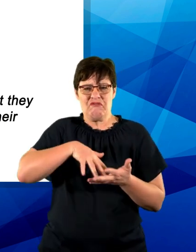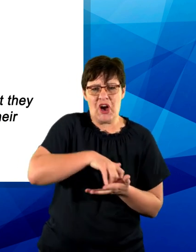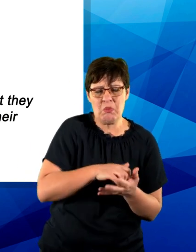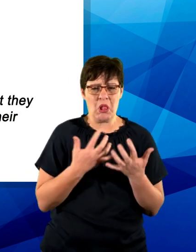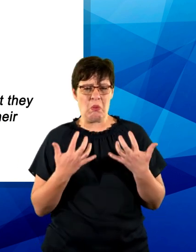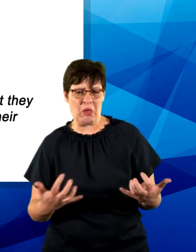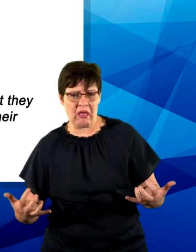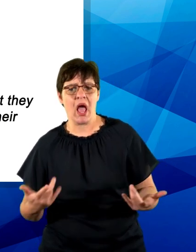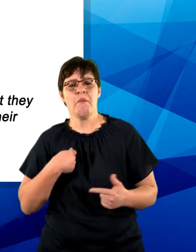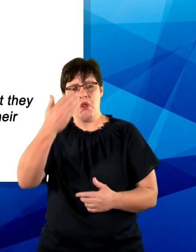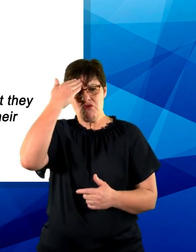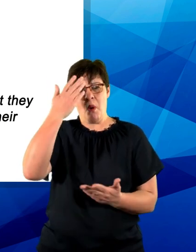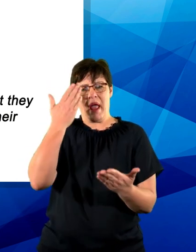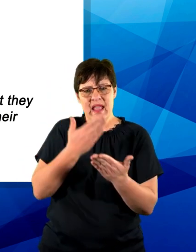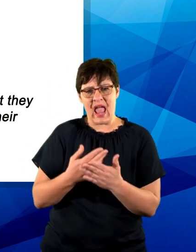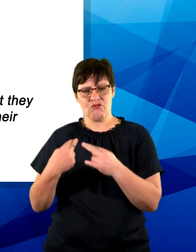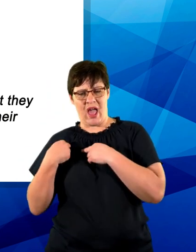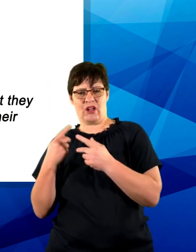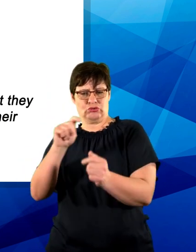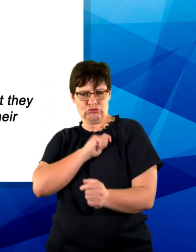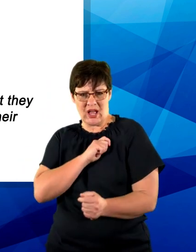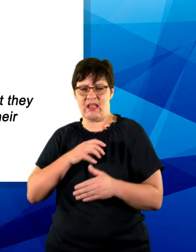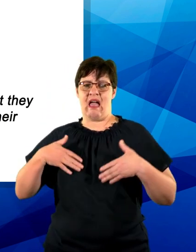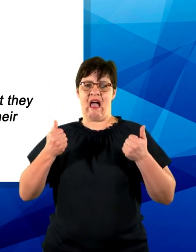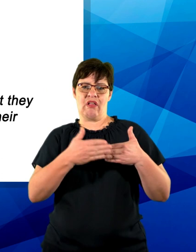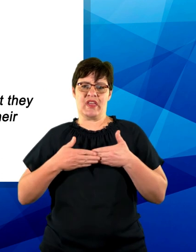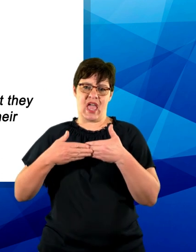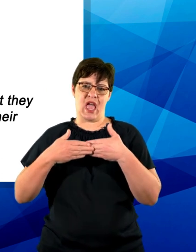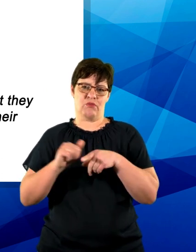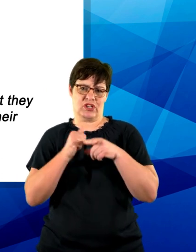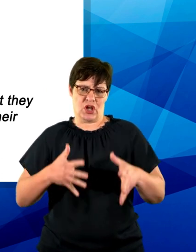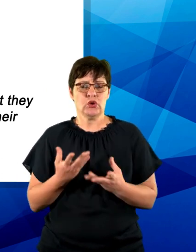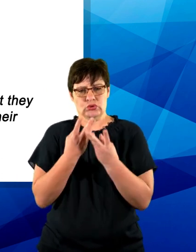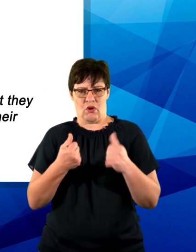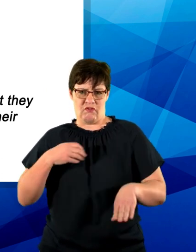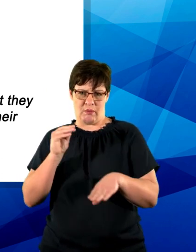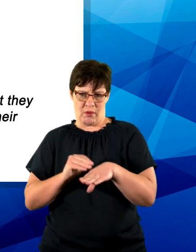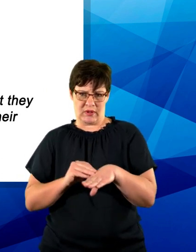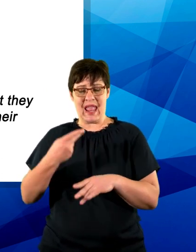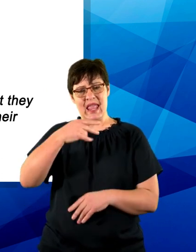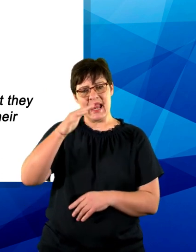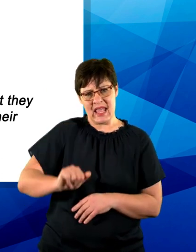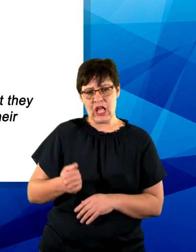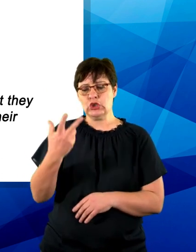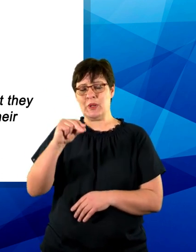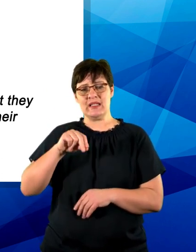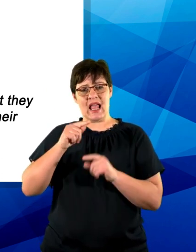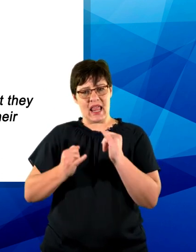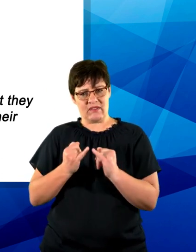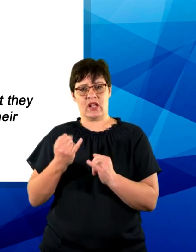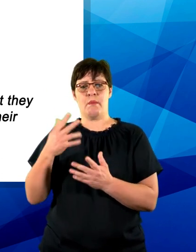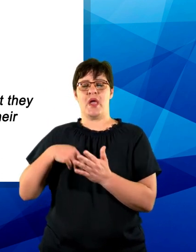that they can trust and rely on healthcare practitioners to address their problems. Healy, 2011, page 17.